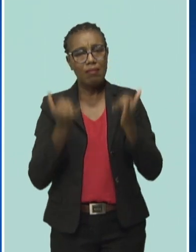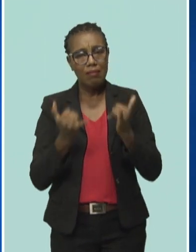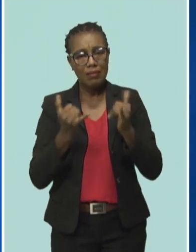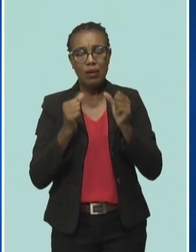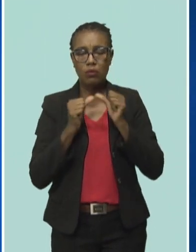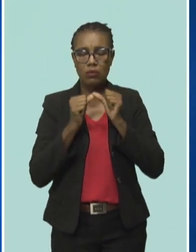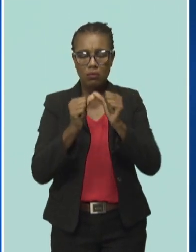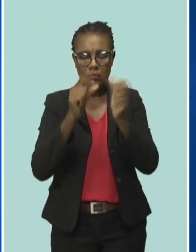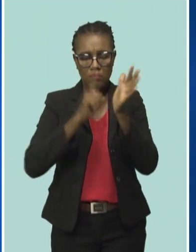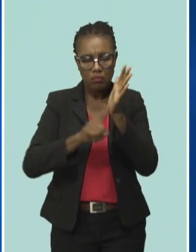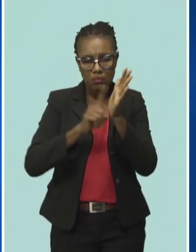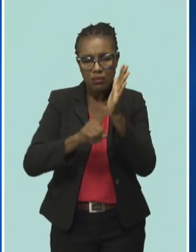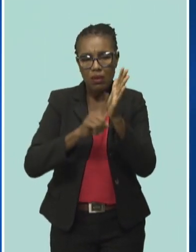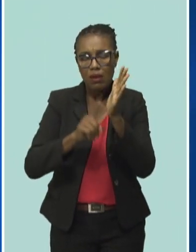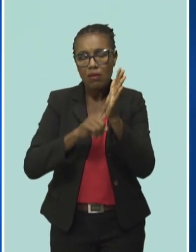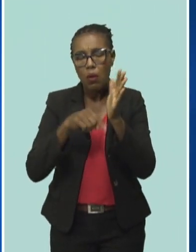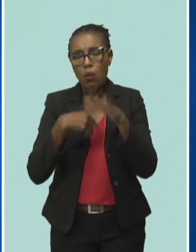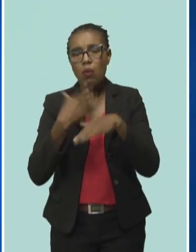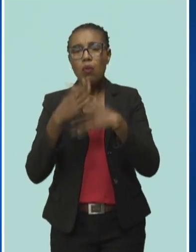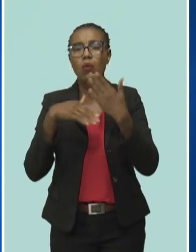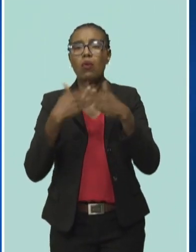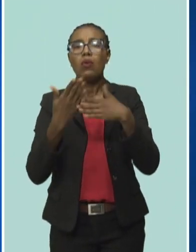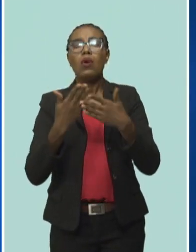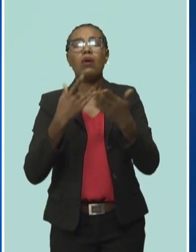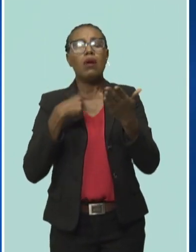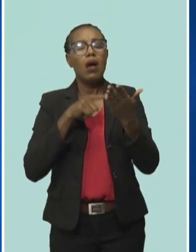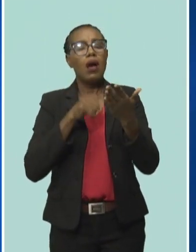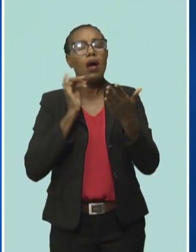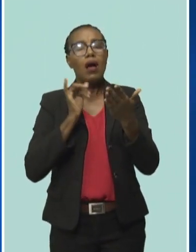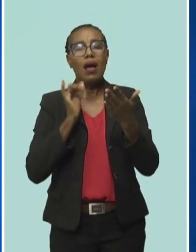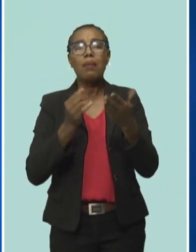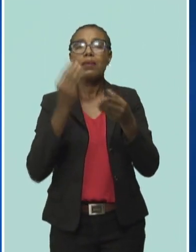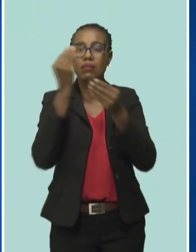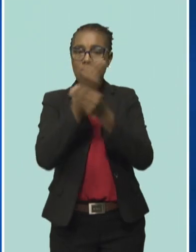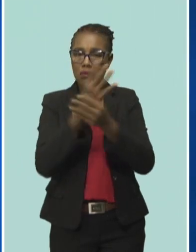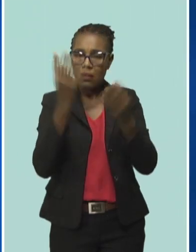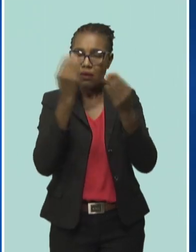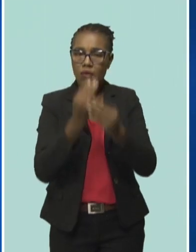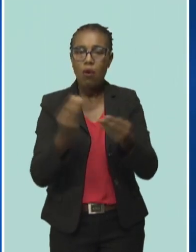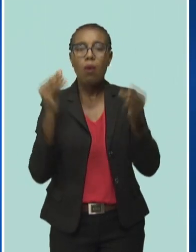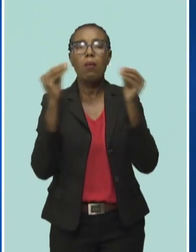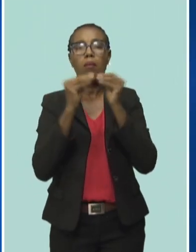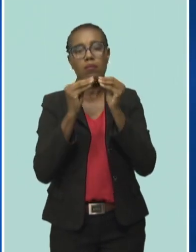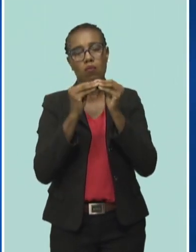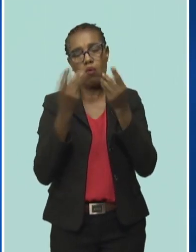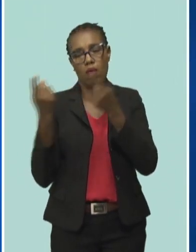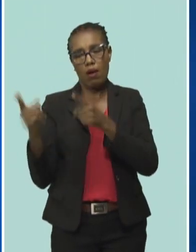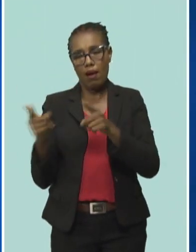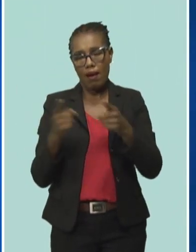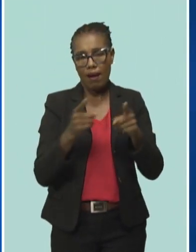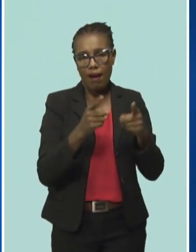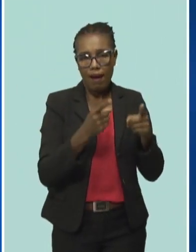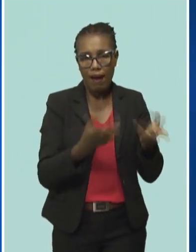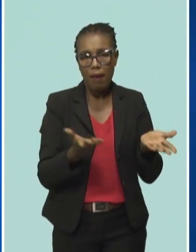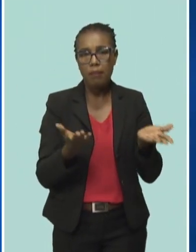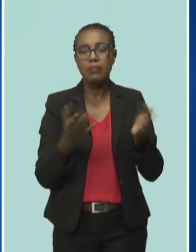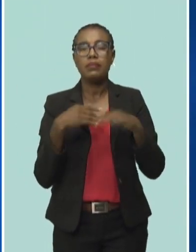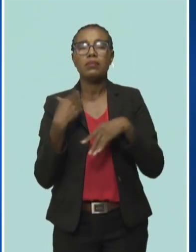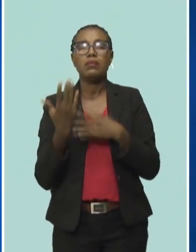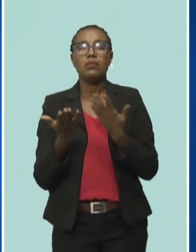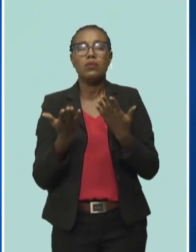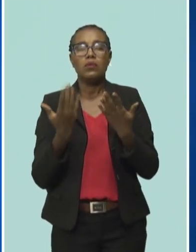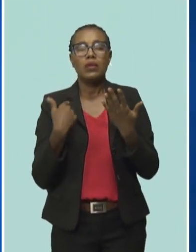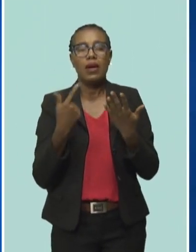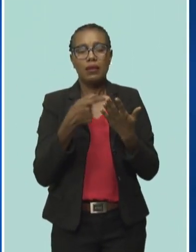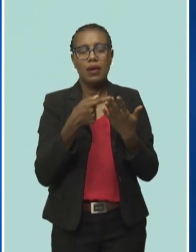go through this investigation over the next few days we'll be able to provide some more updates and some feedback on what those additional things that we are doing to